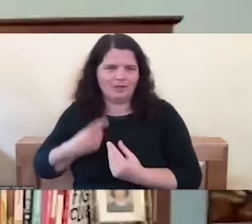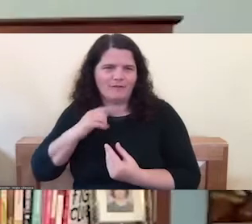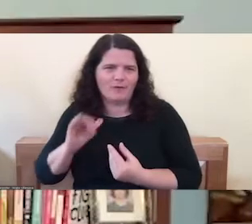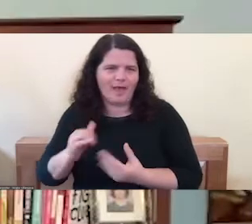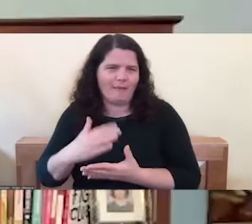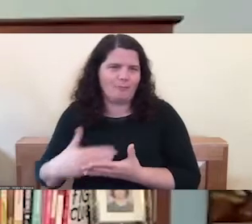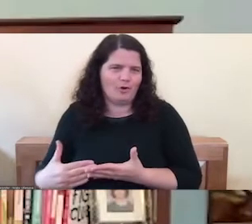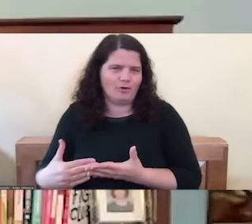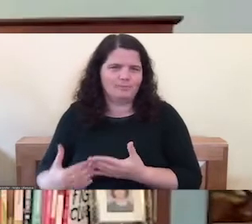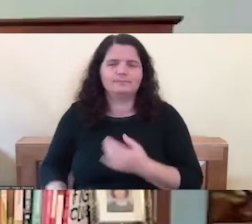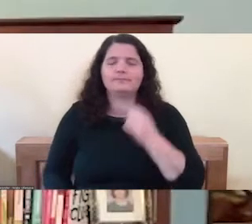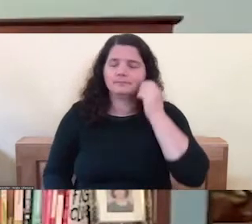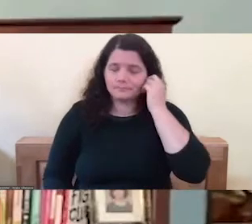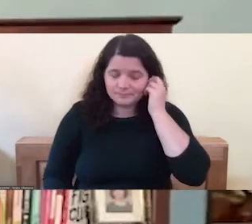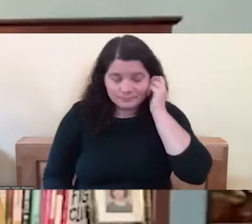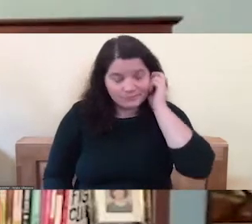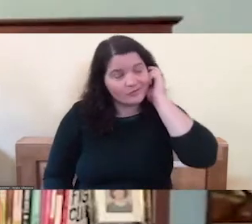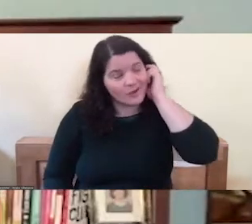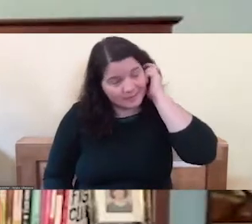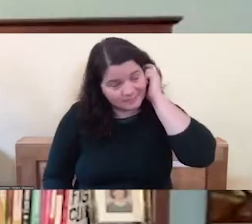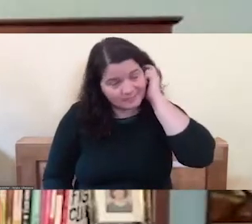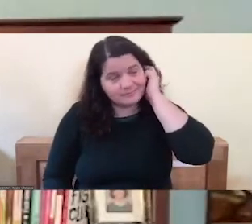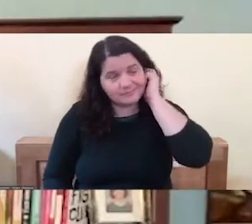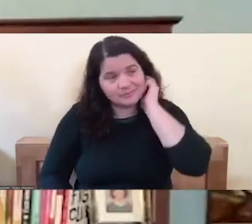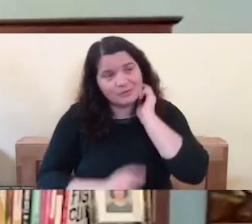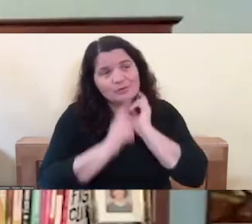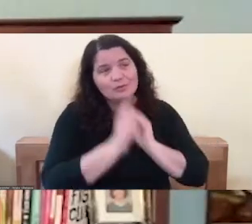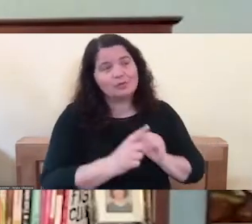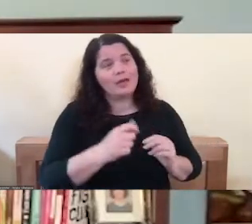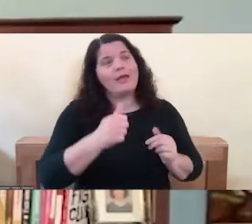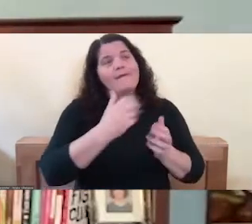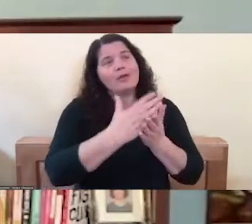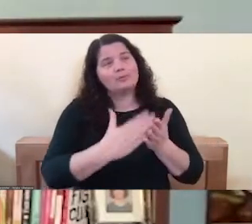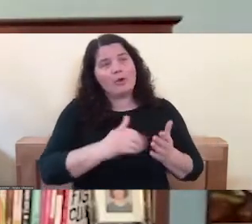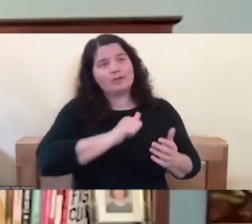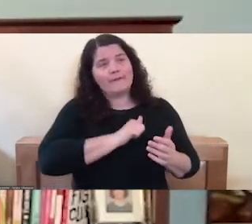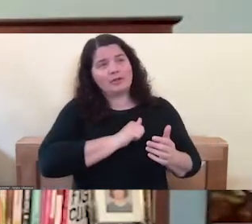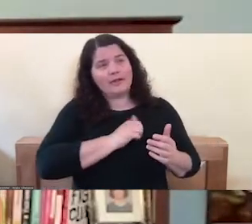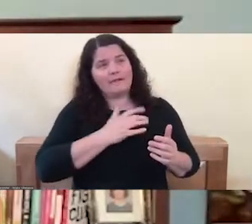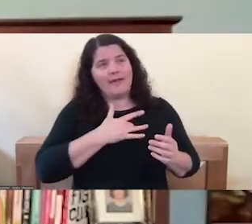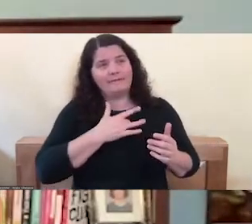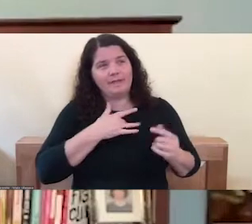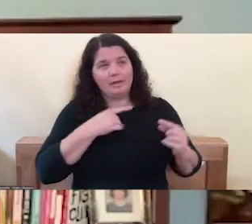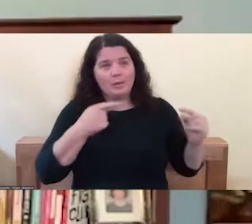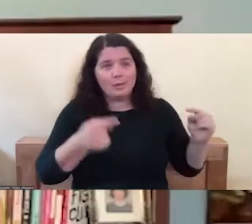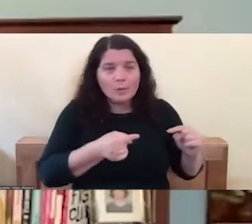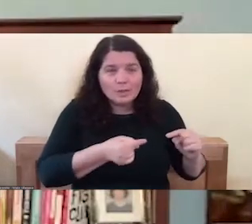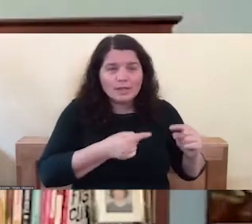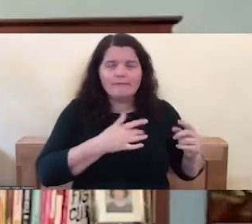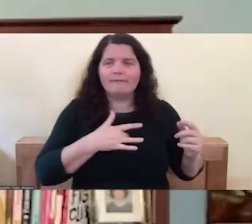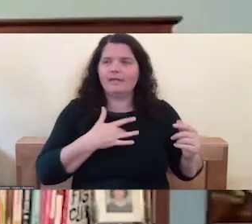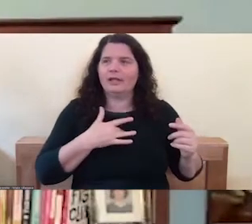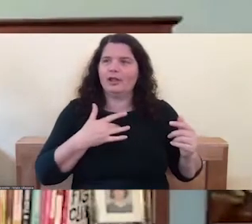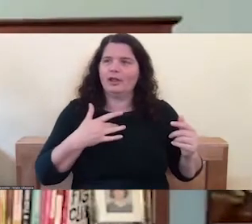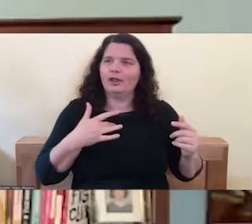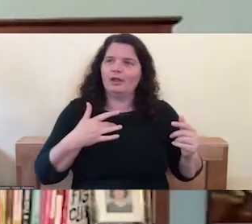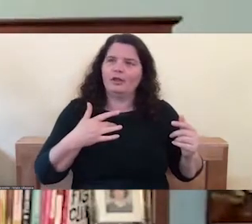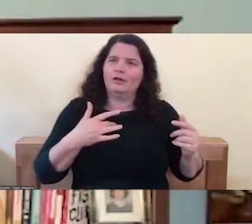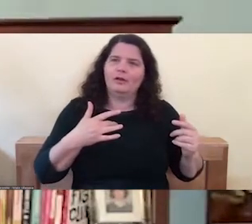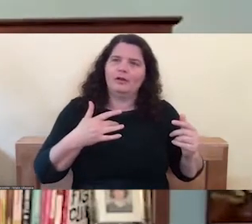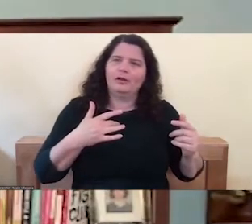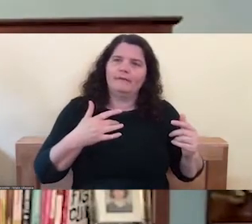um, kind of wounded parts of ourselves, the fearful parts of ourselves, the hurt parts of ourselves,